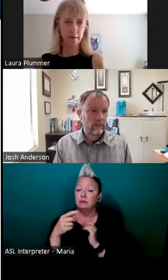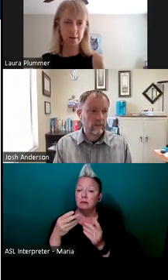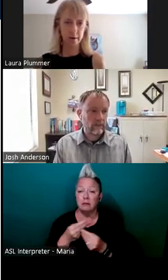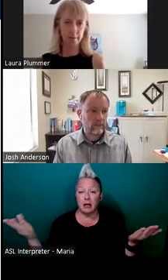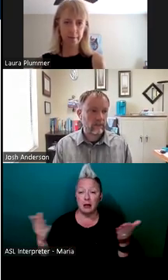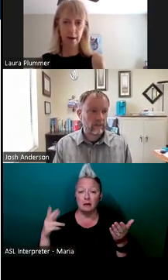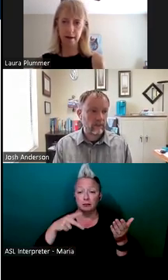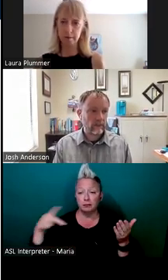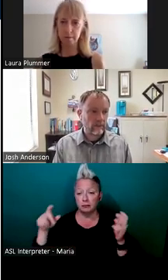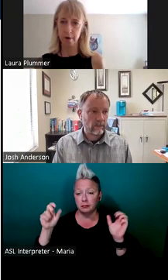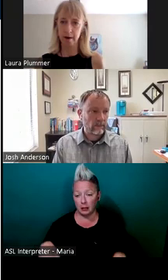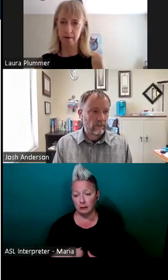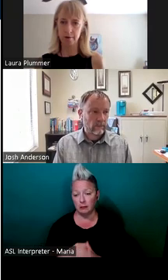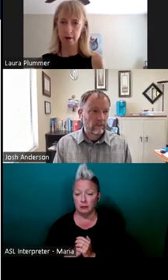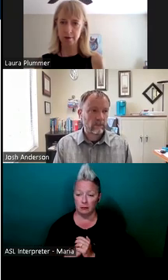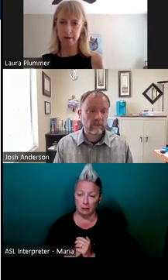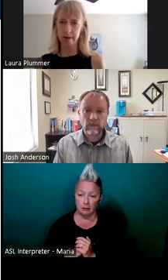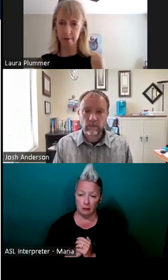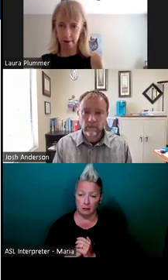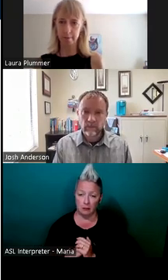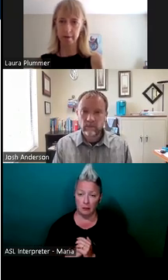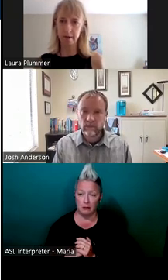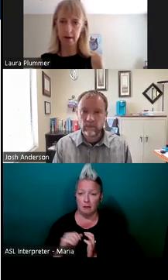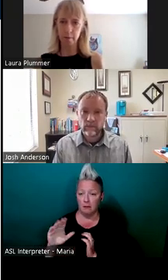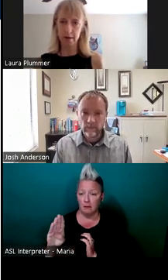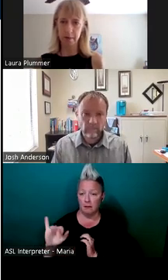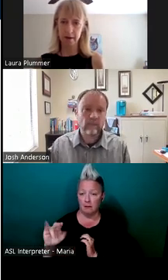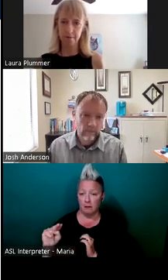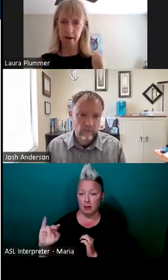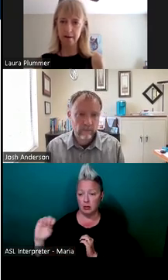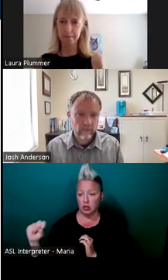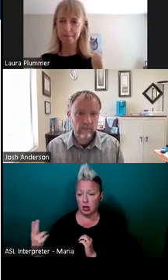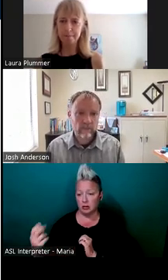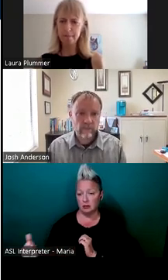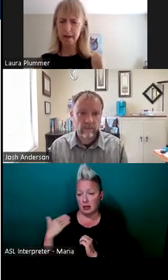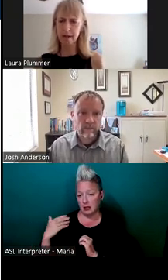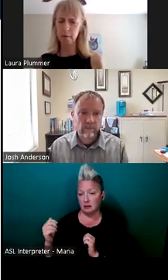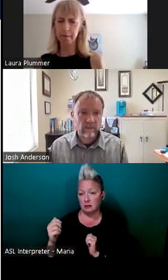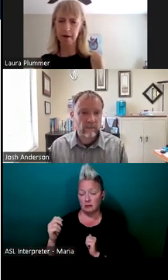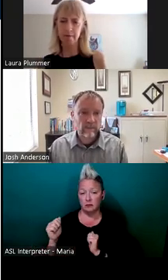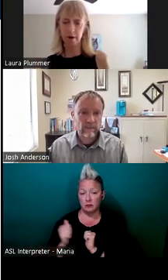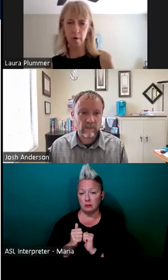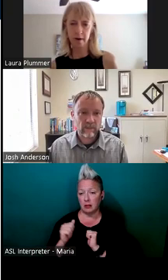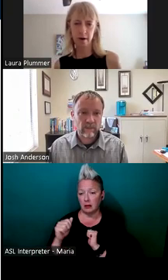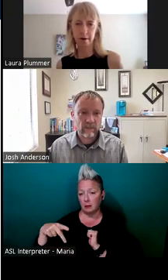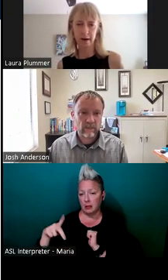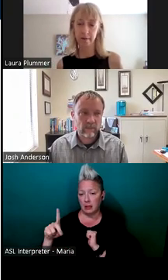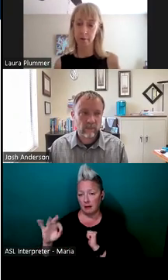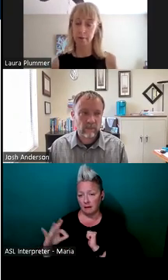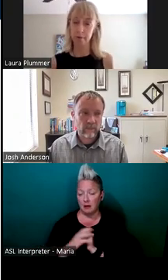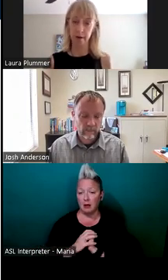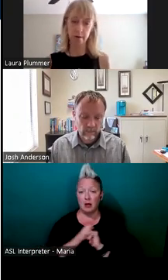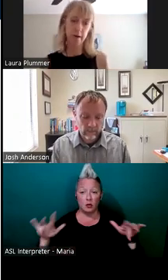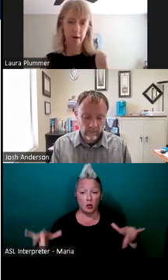can send that out. Um, I'll ask Brian or Josh to send that along when we can PDF that, and then it will be recorded and